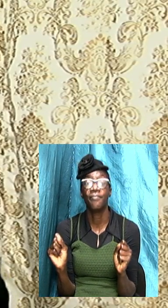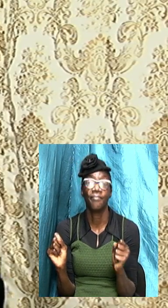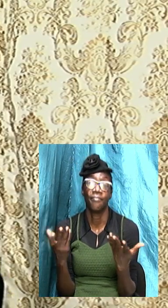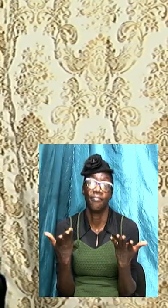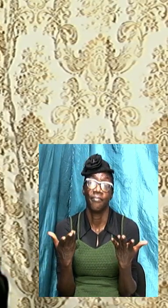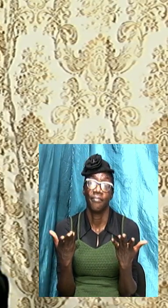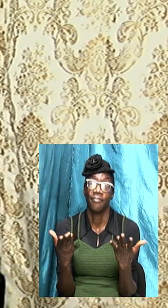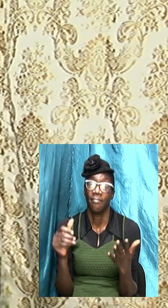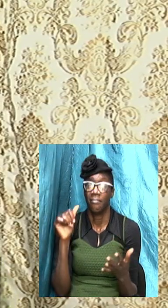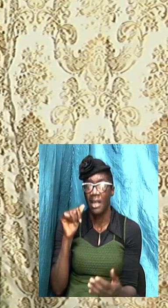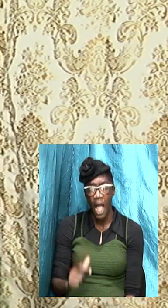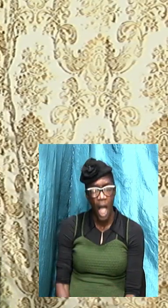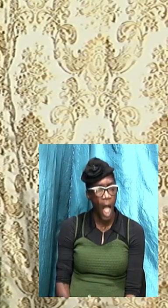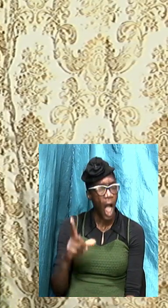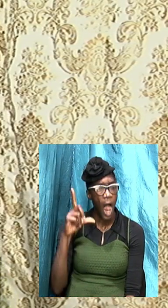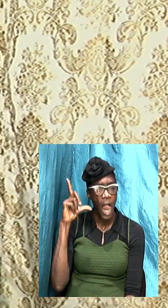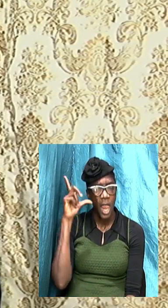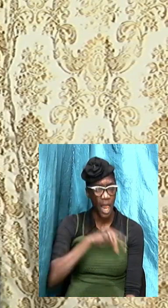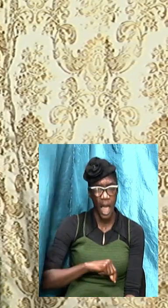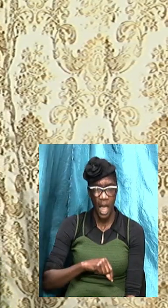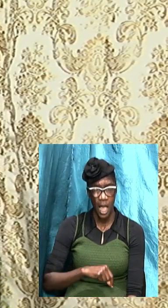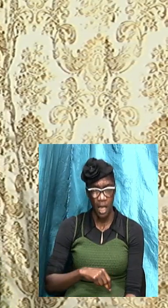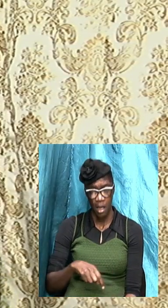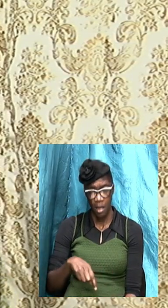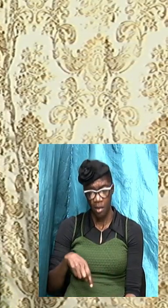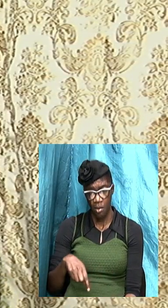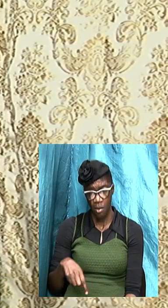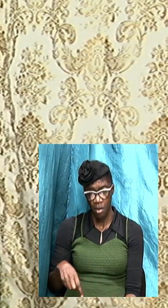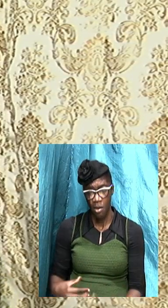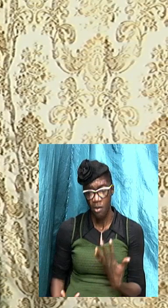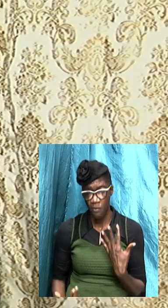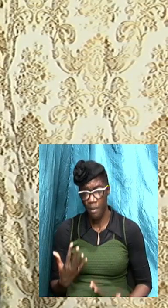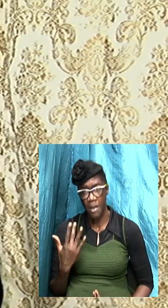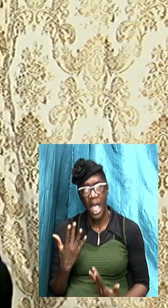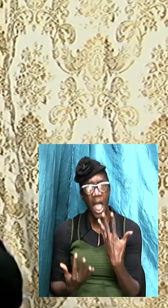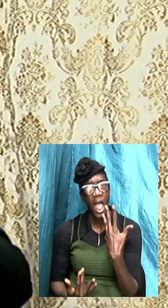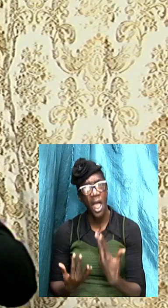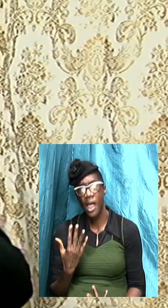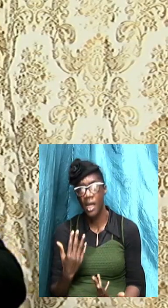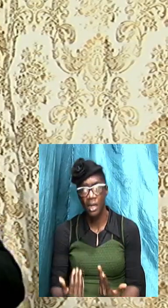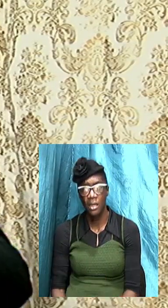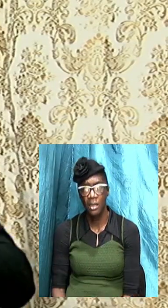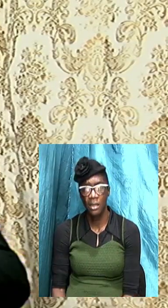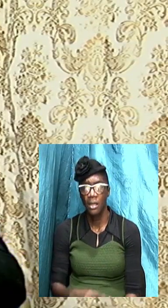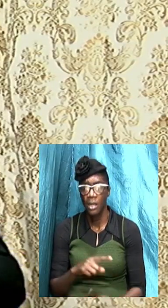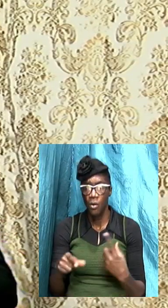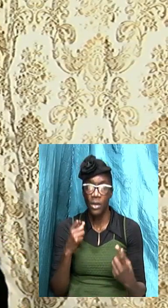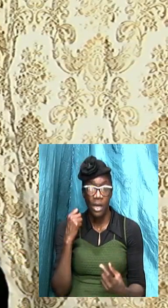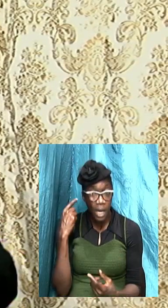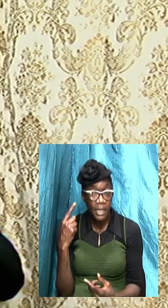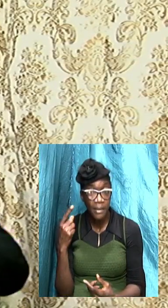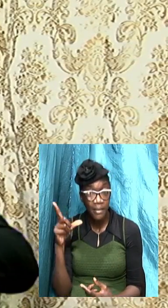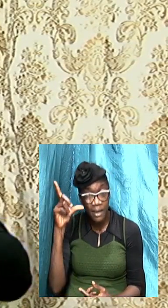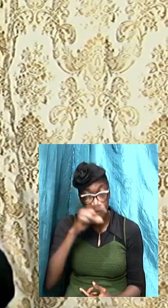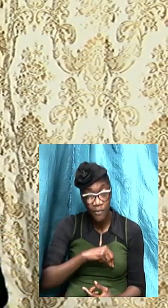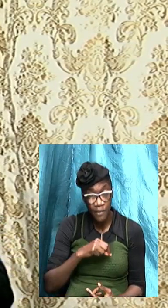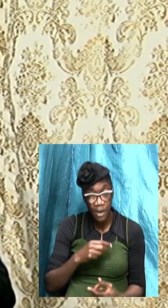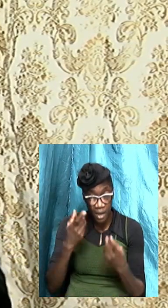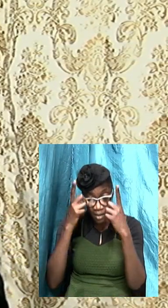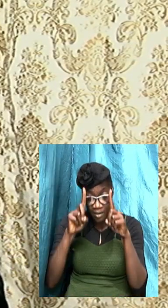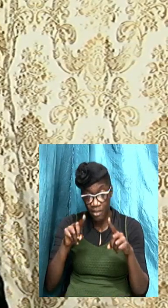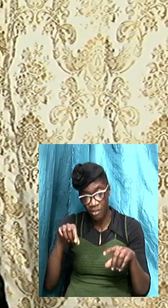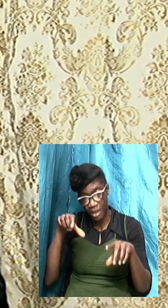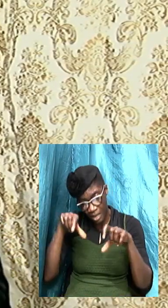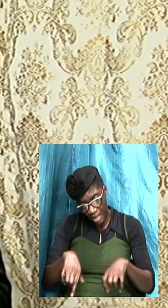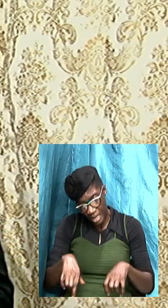that is a lie from the pit of hell and one of the things that is when you understand the false doctrine so can you imagine